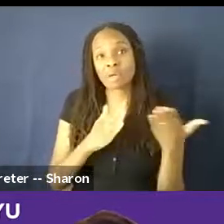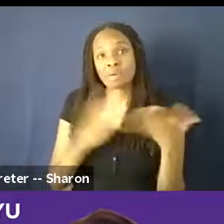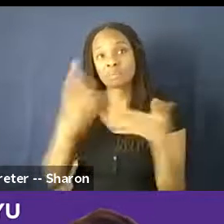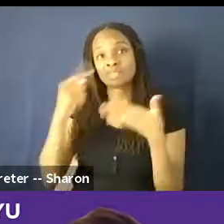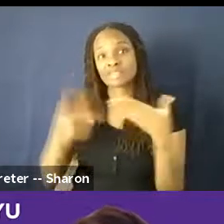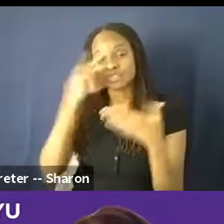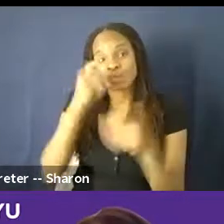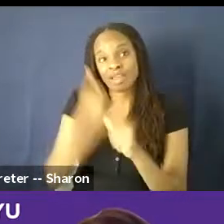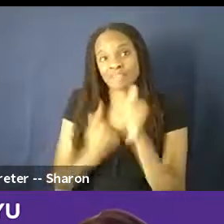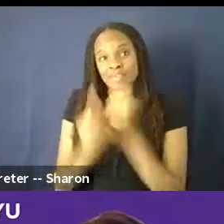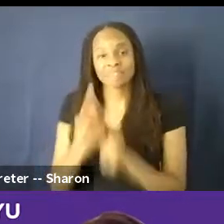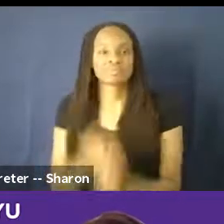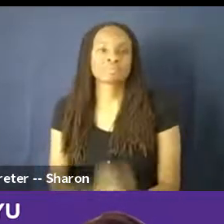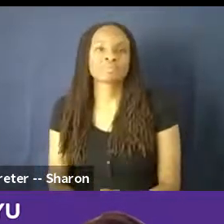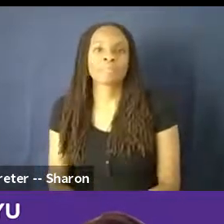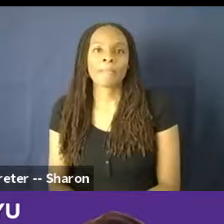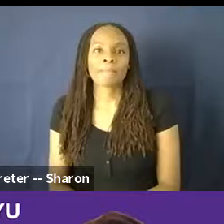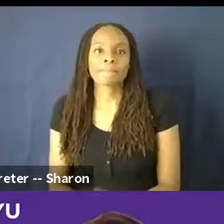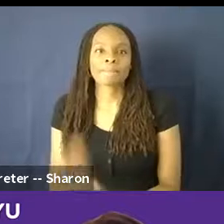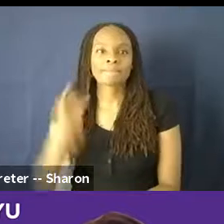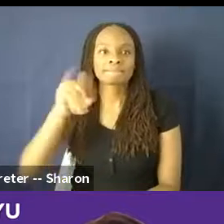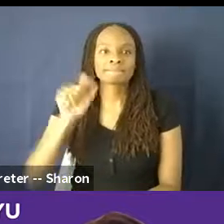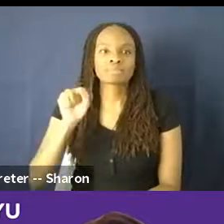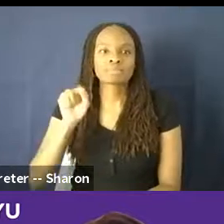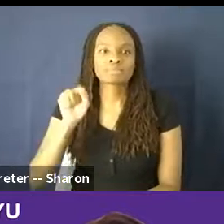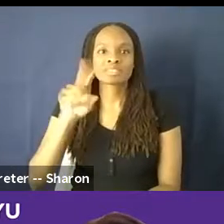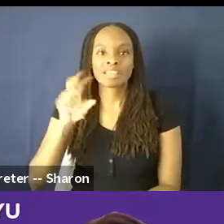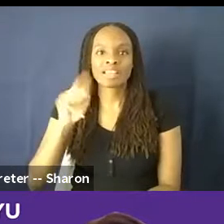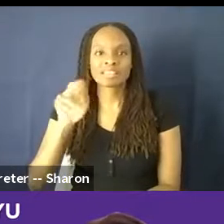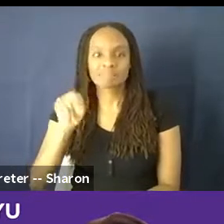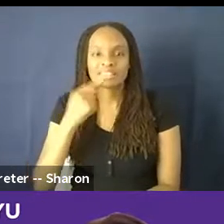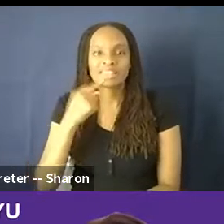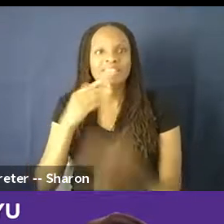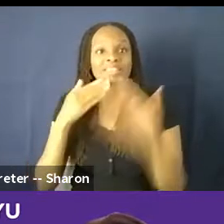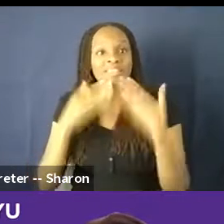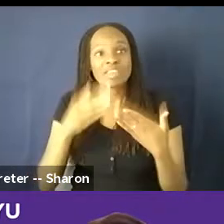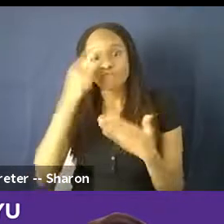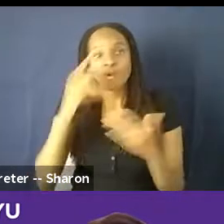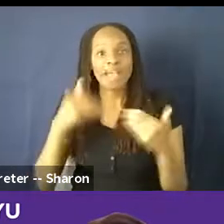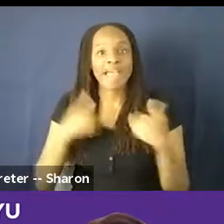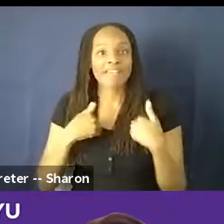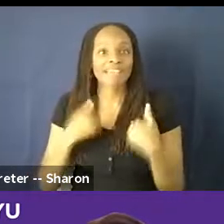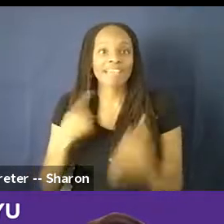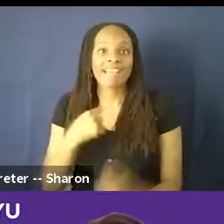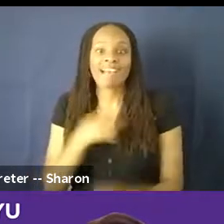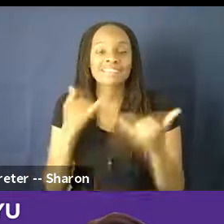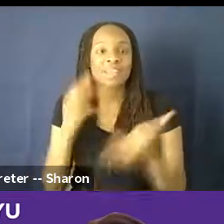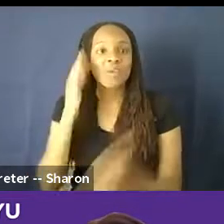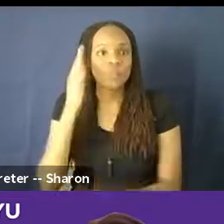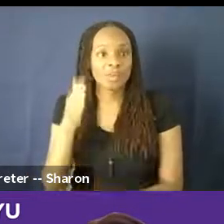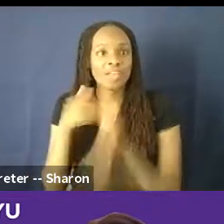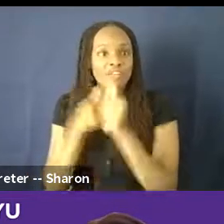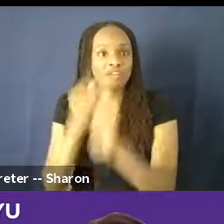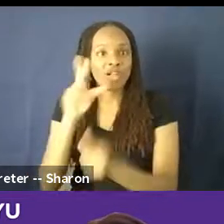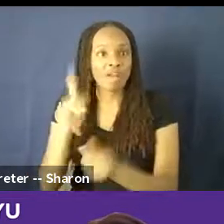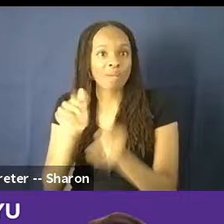everybody. Yeah. Again, thank you so much for having us today. We'll be following up with some additional